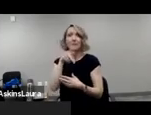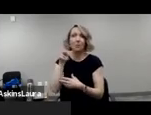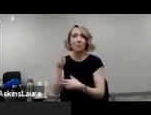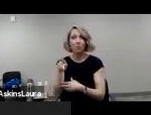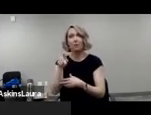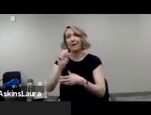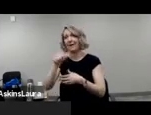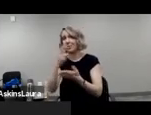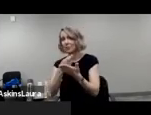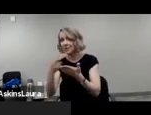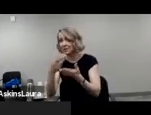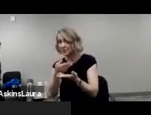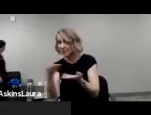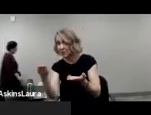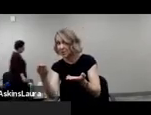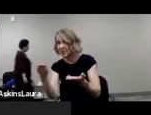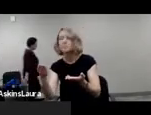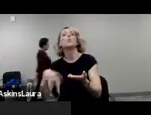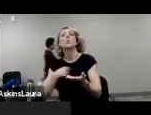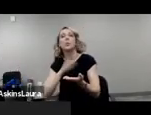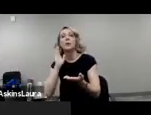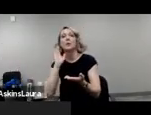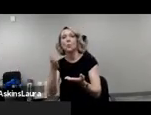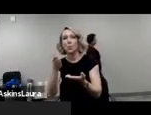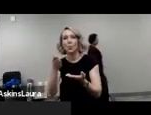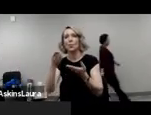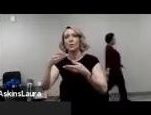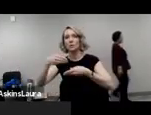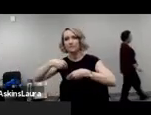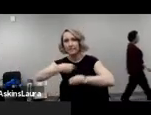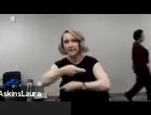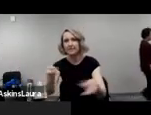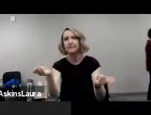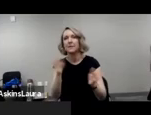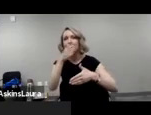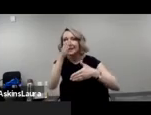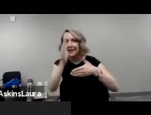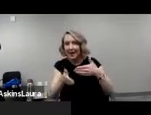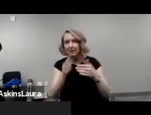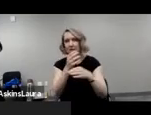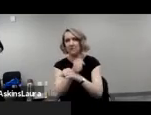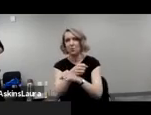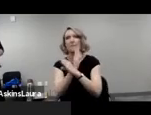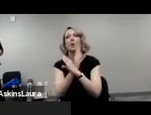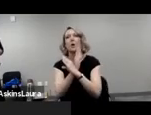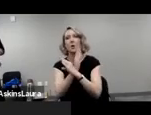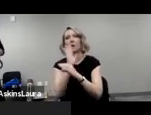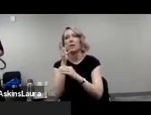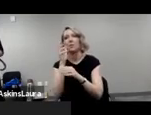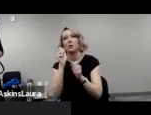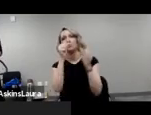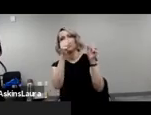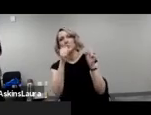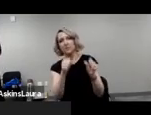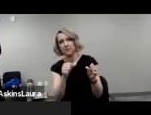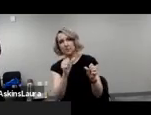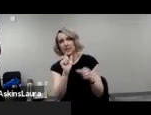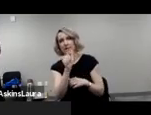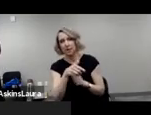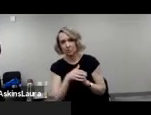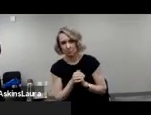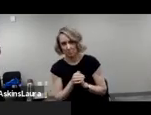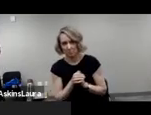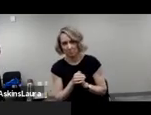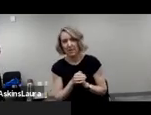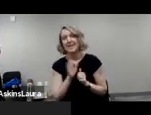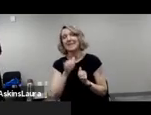and all resource materials we're to be providing to you will be provided to all attendees after the webinar. So that is what we're doing to